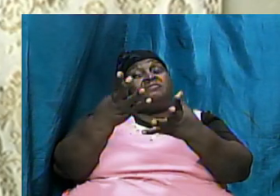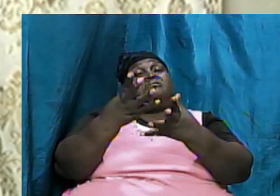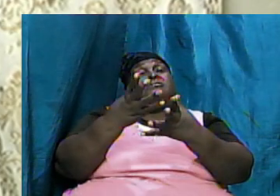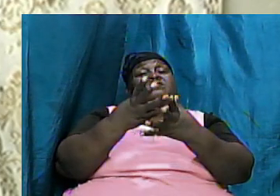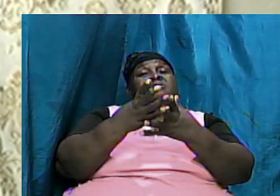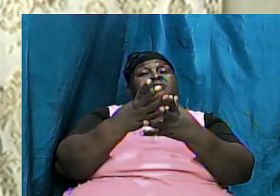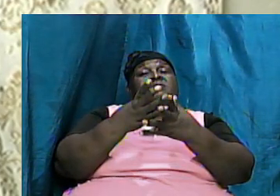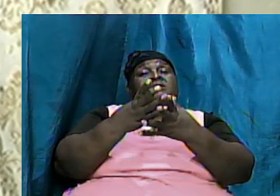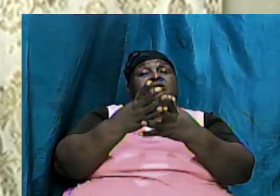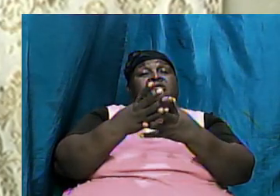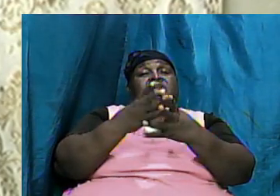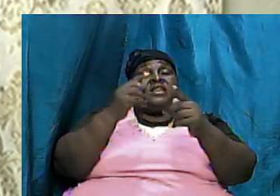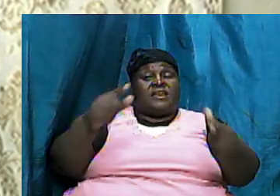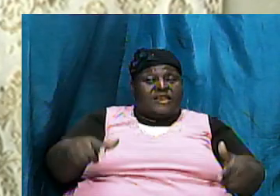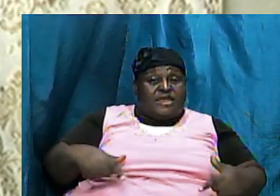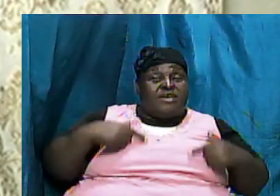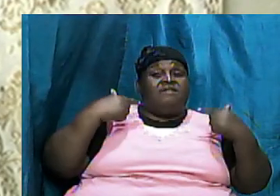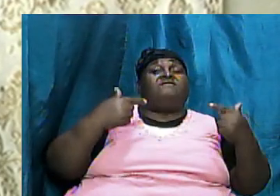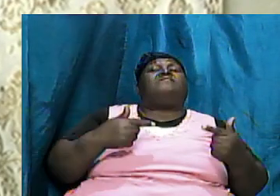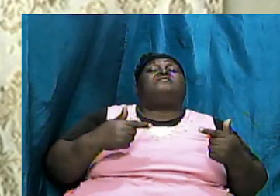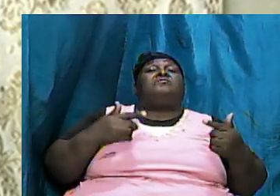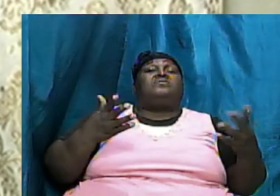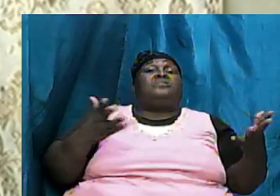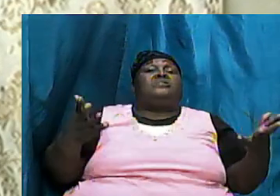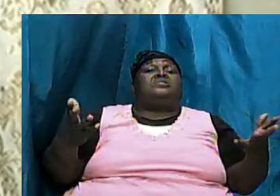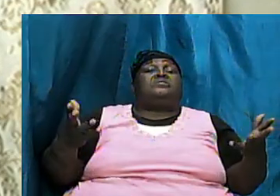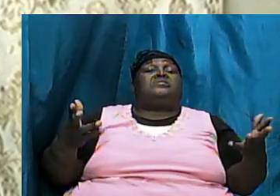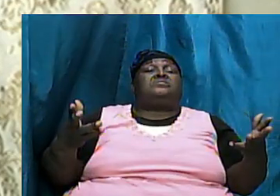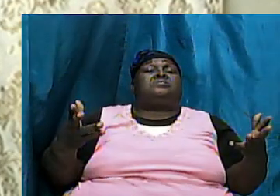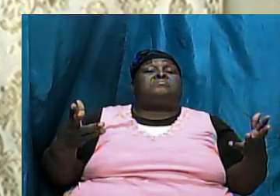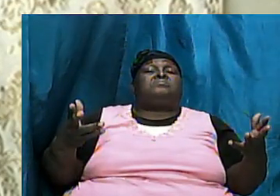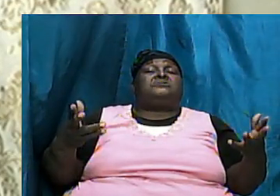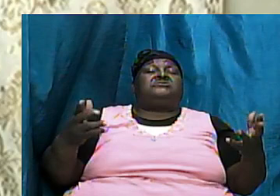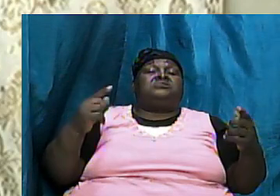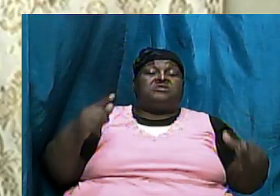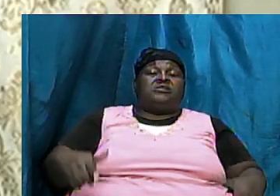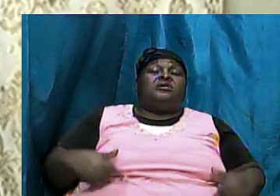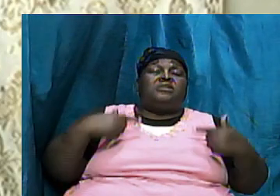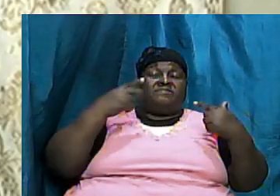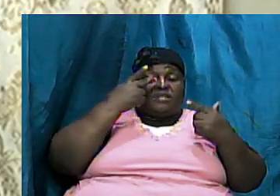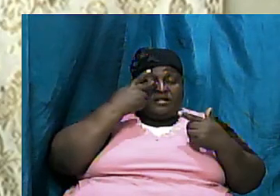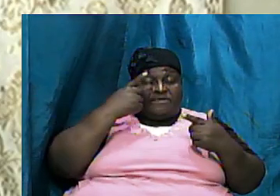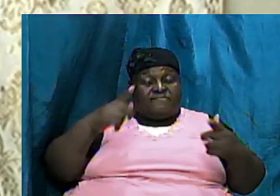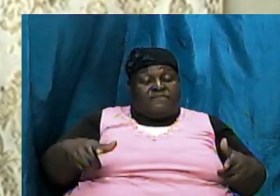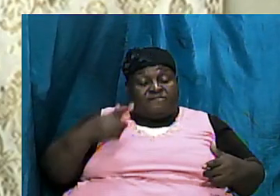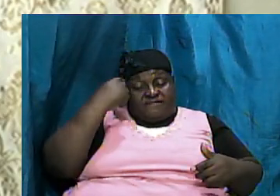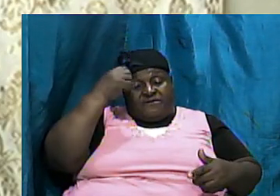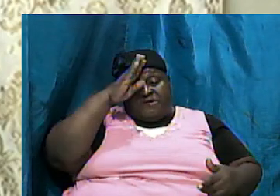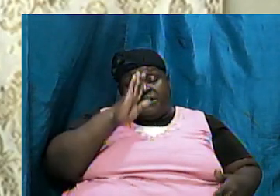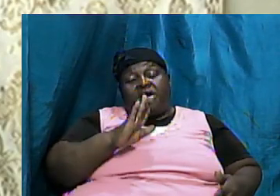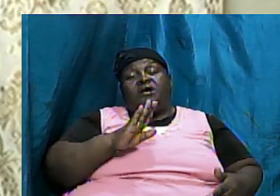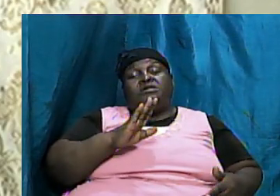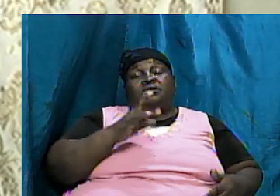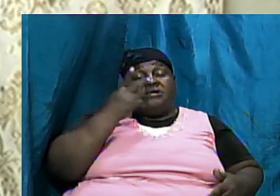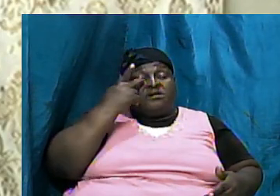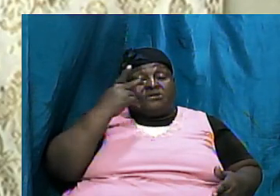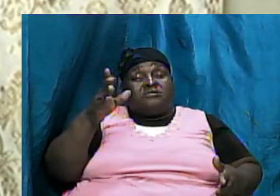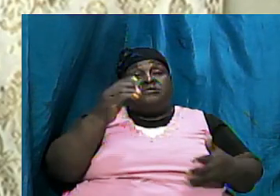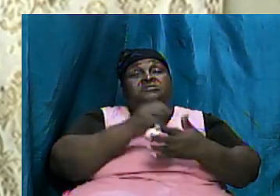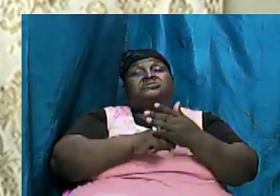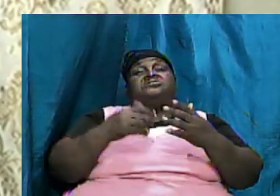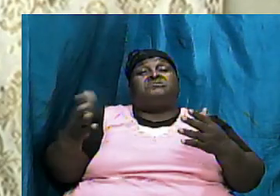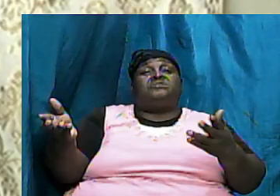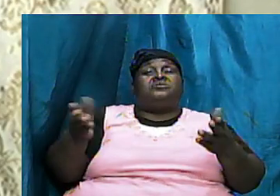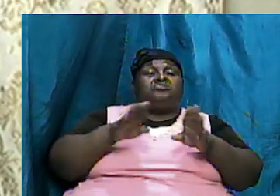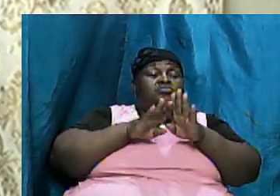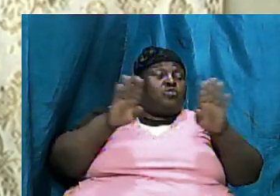to our hearts and live for God we shall see some things opening up to us we shall learn new